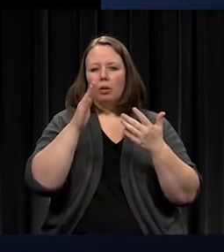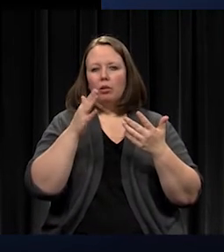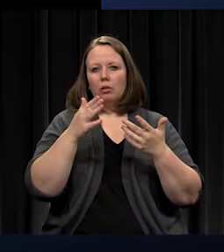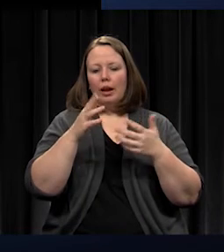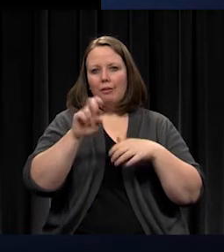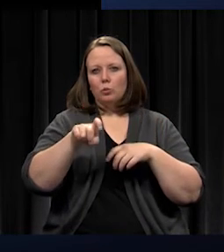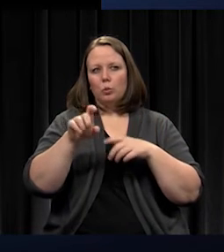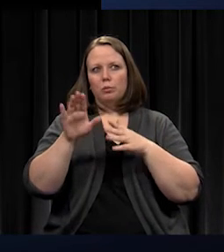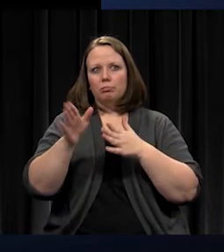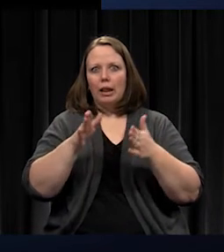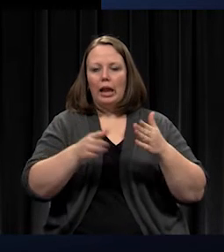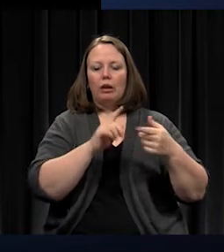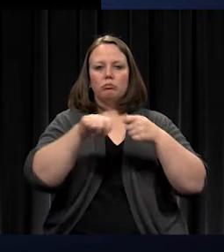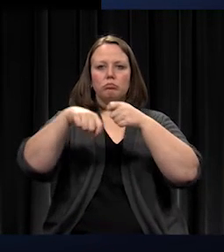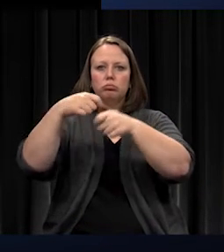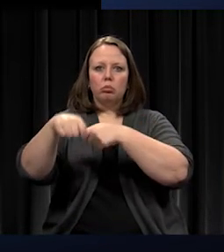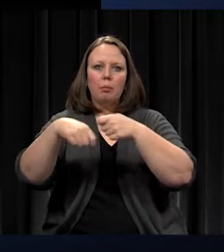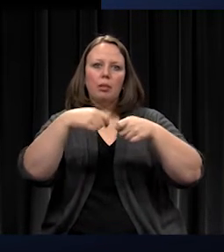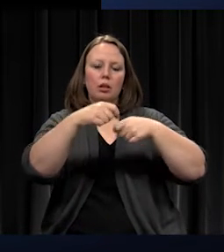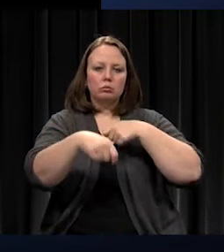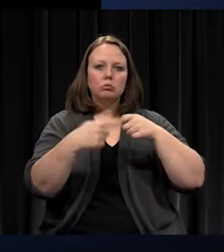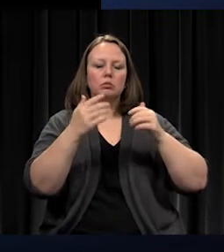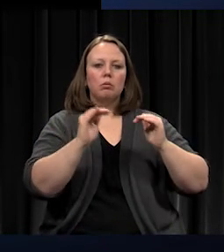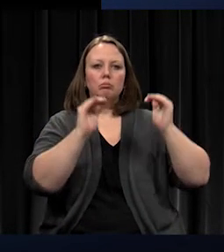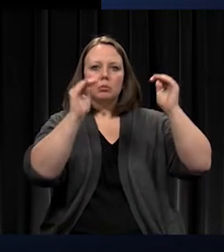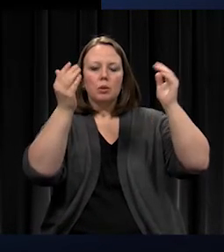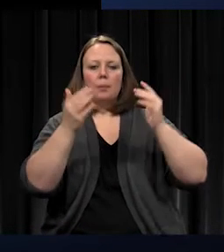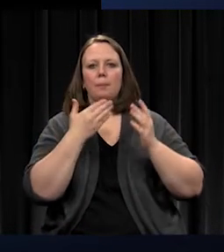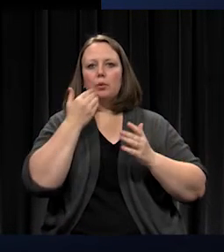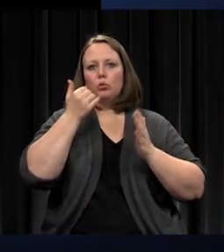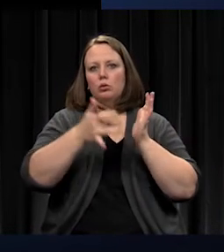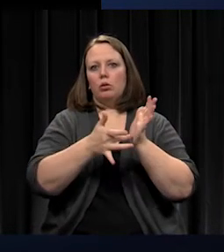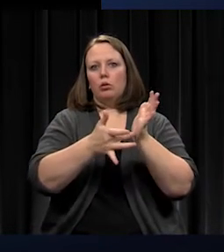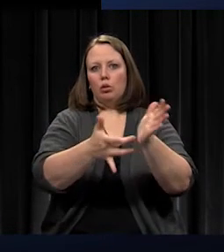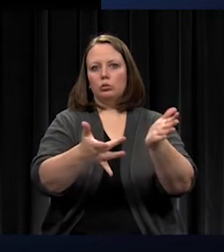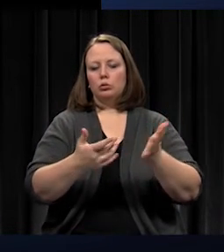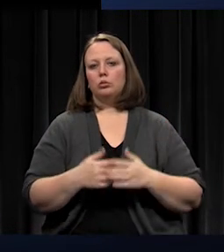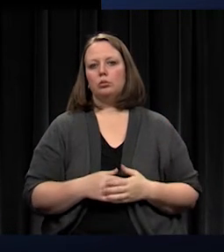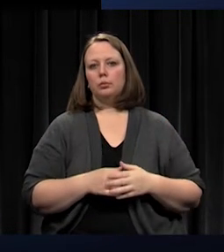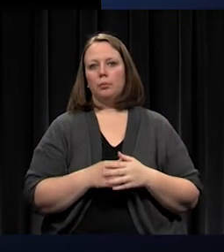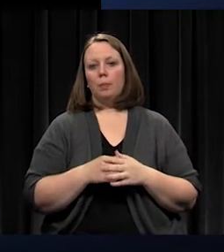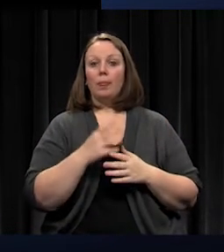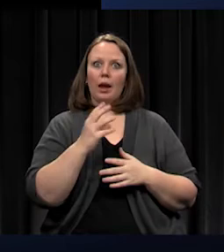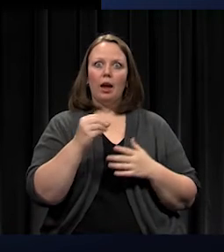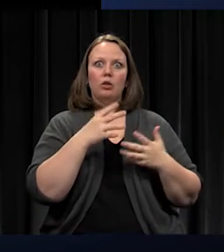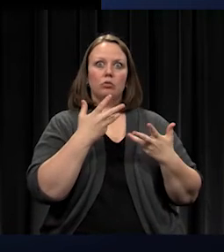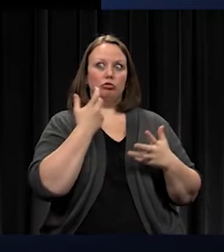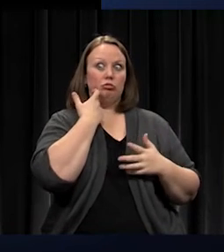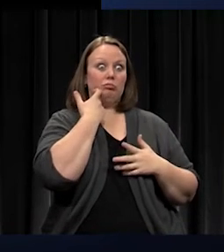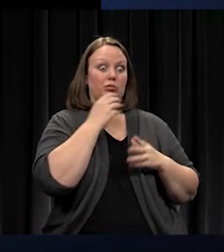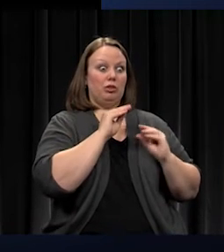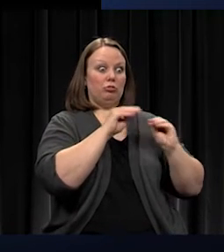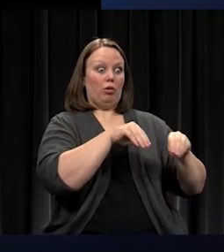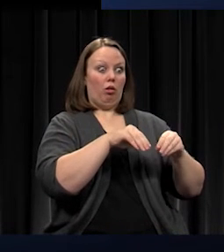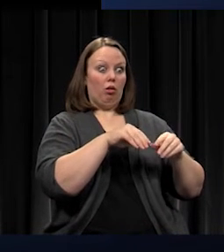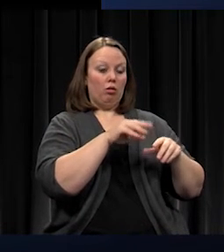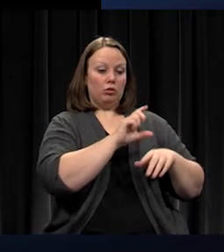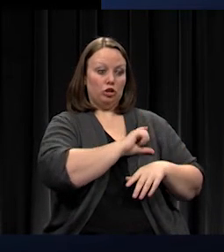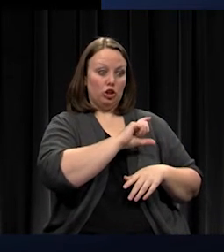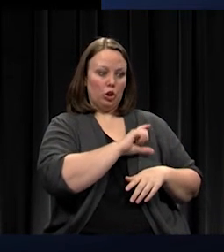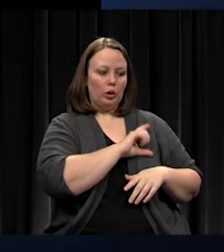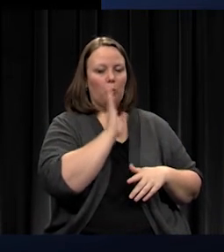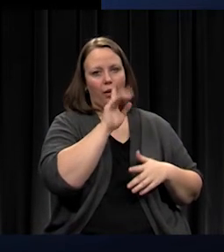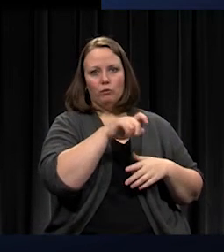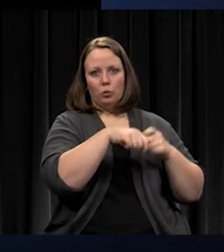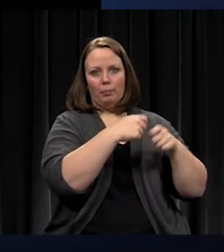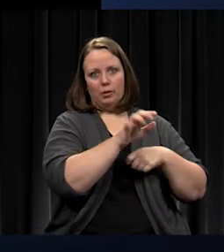for, and then just continue replacement of those systems. We've already started to implement as well as looking at gym